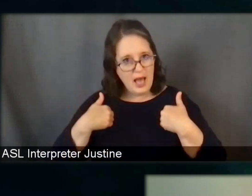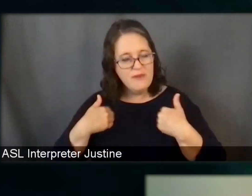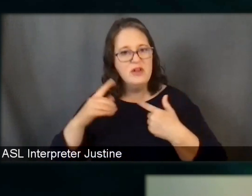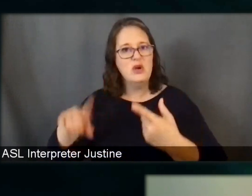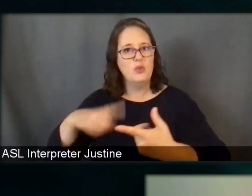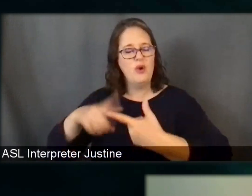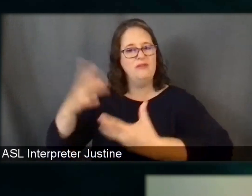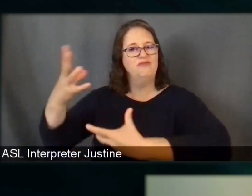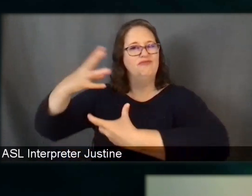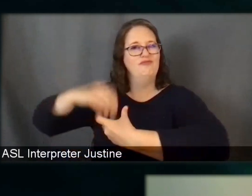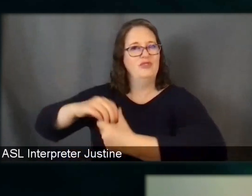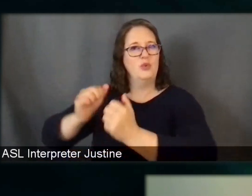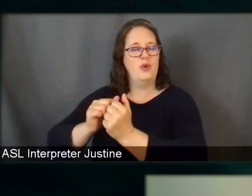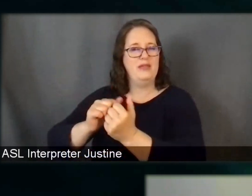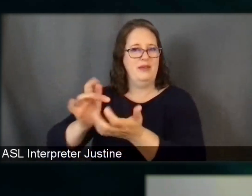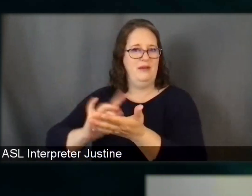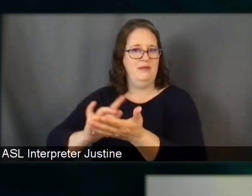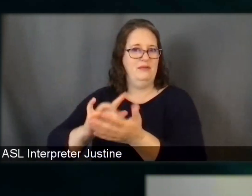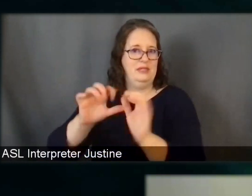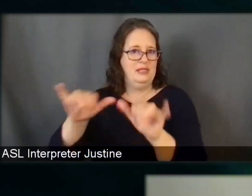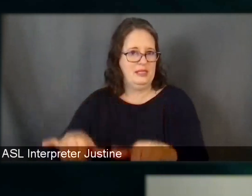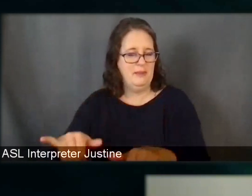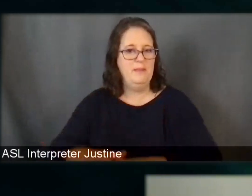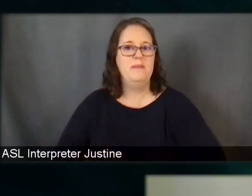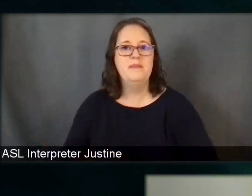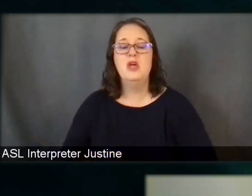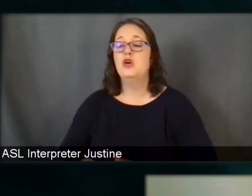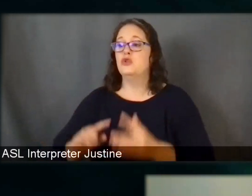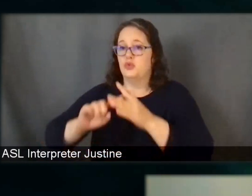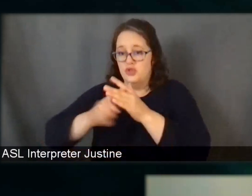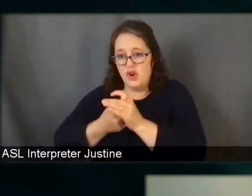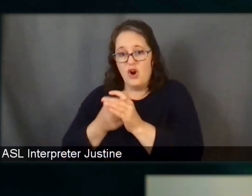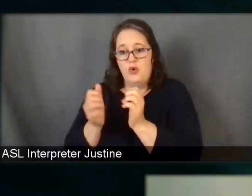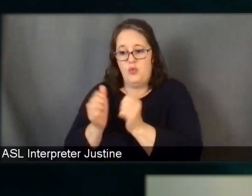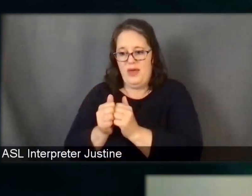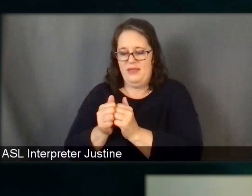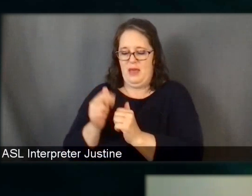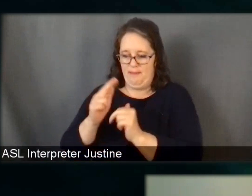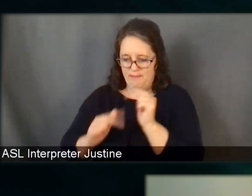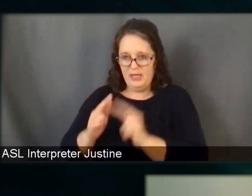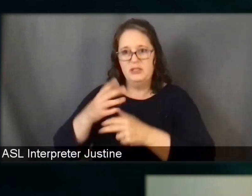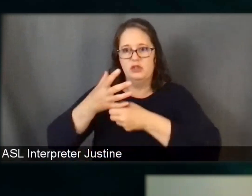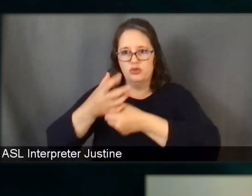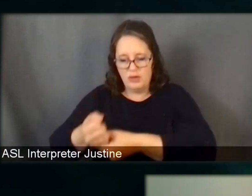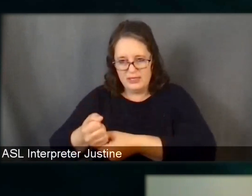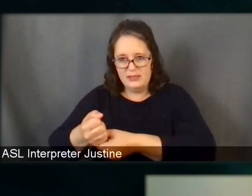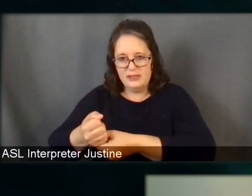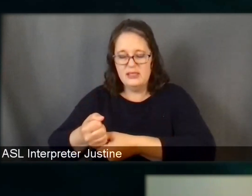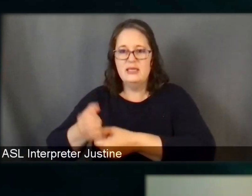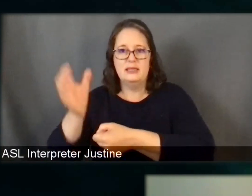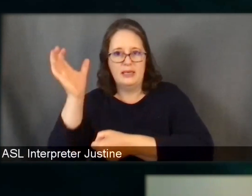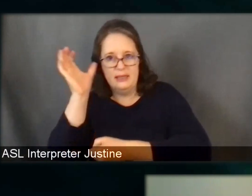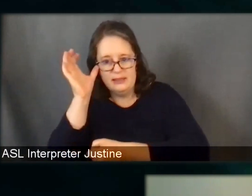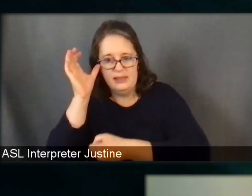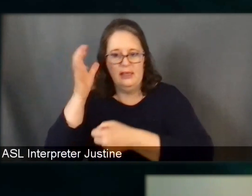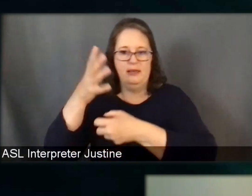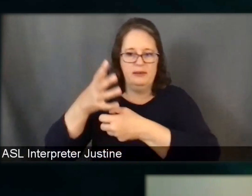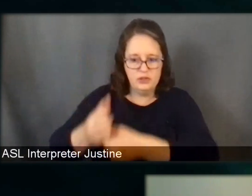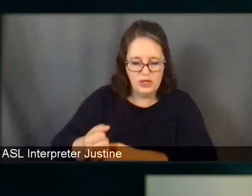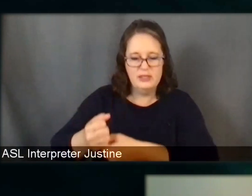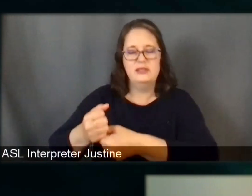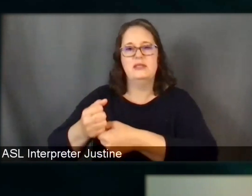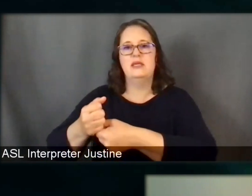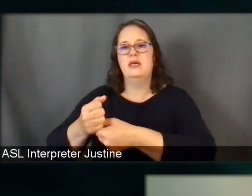Uh, so starting there and building from there, building trust, enhancing trust, uh, partnering with key